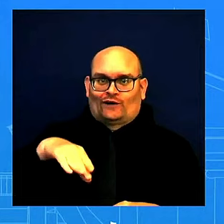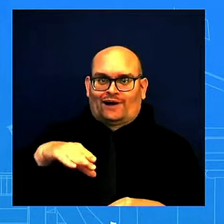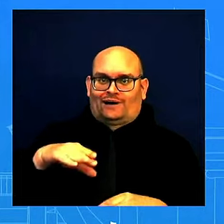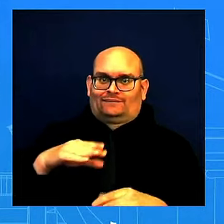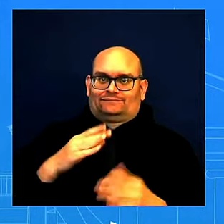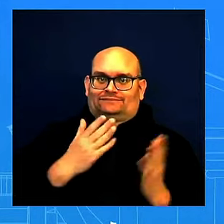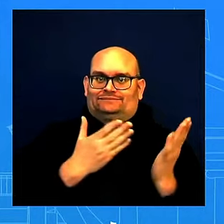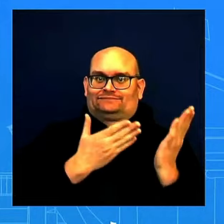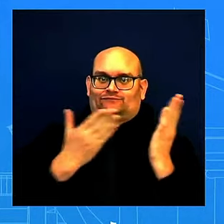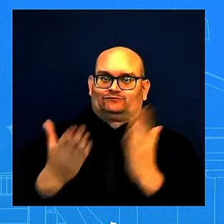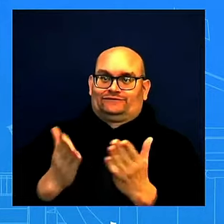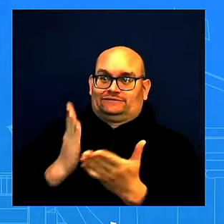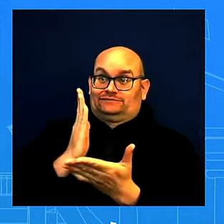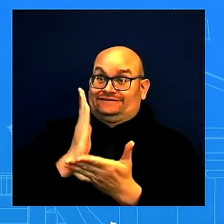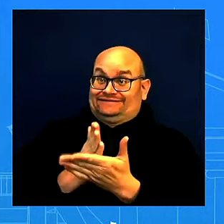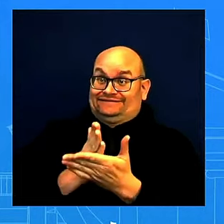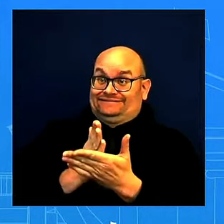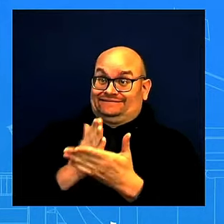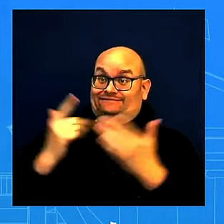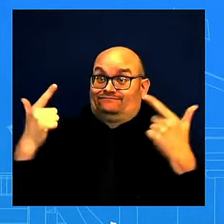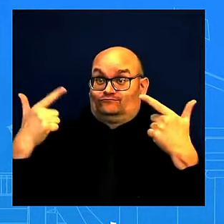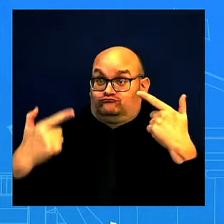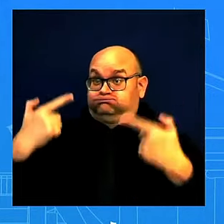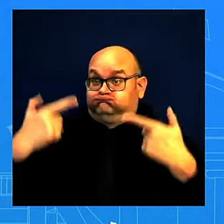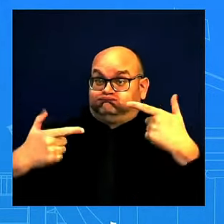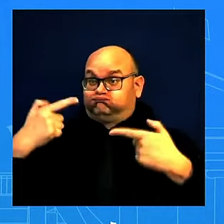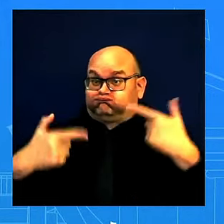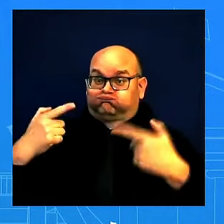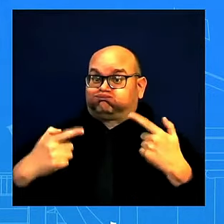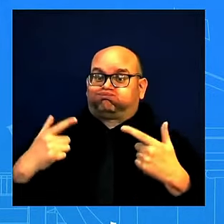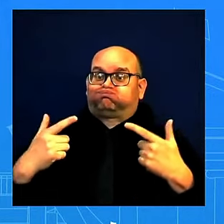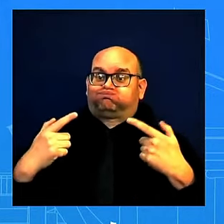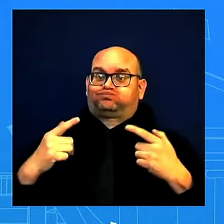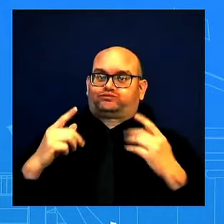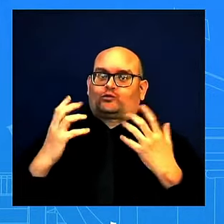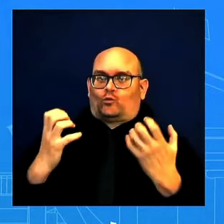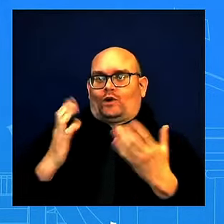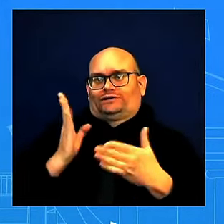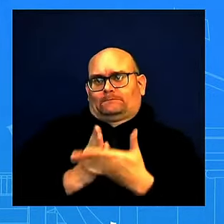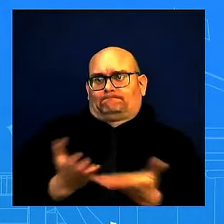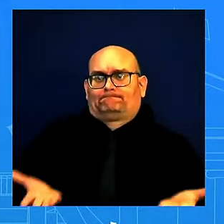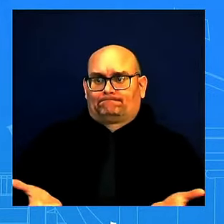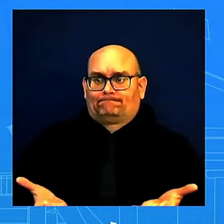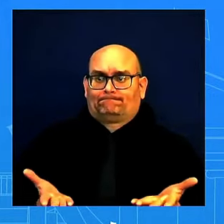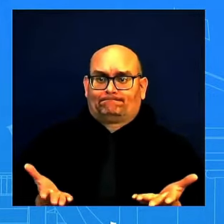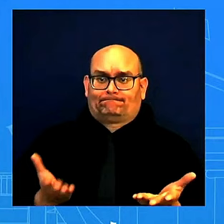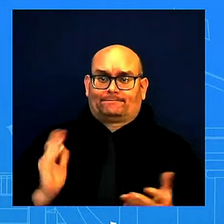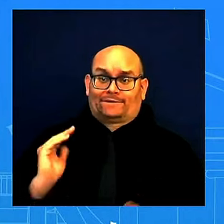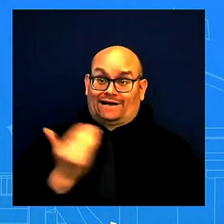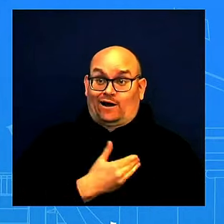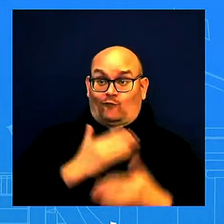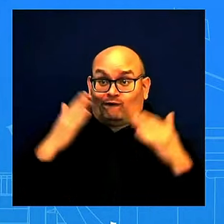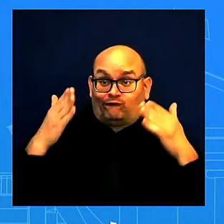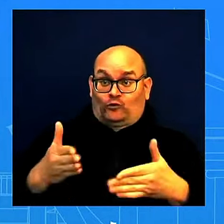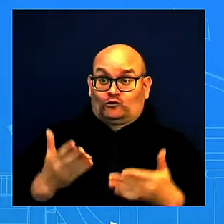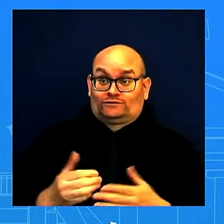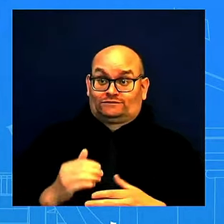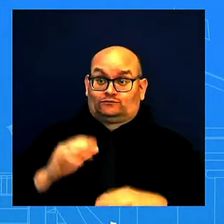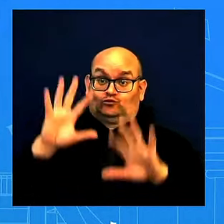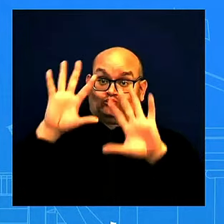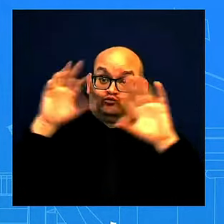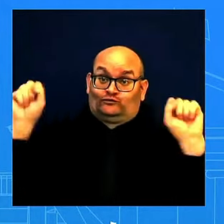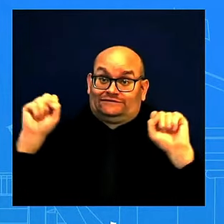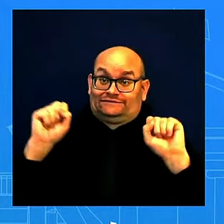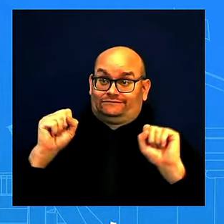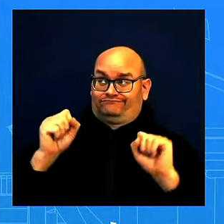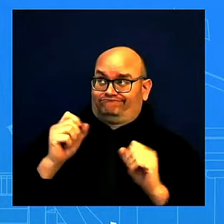release deal to a conclusion. That's our focus. This is something that the President has talked about for some time now. And he and his